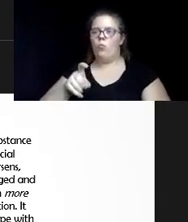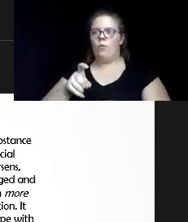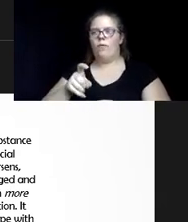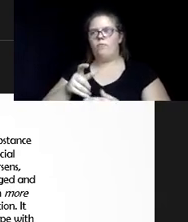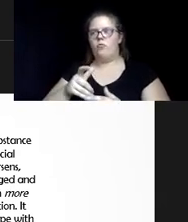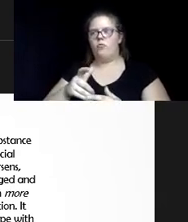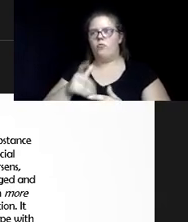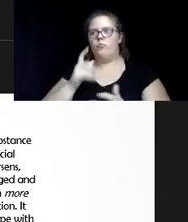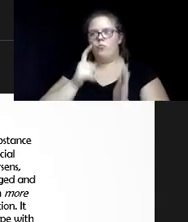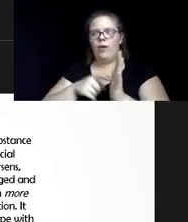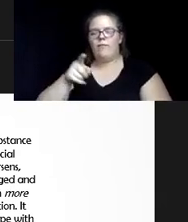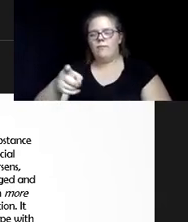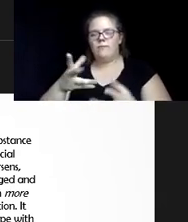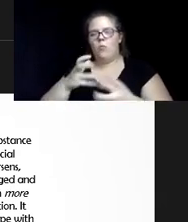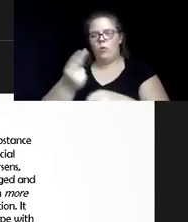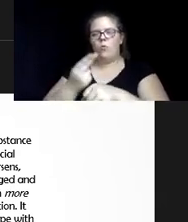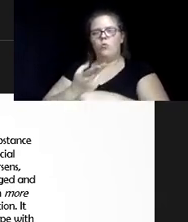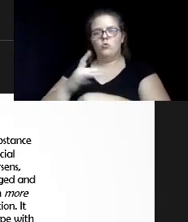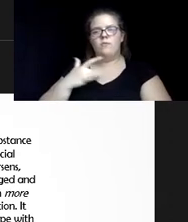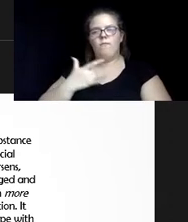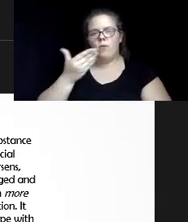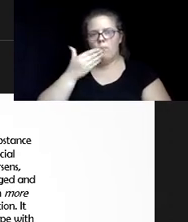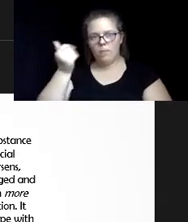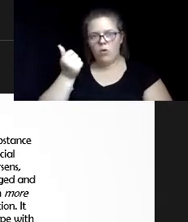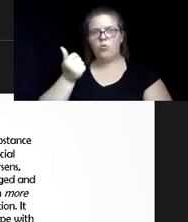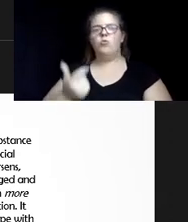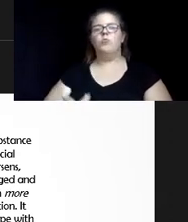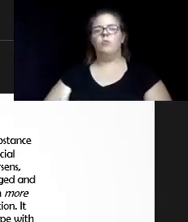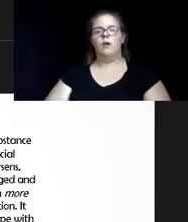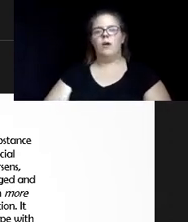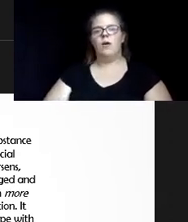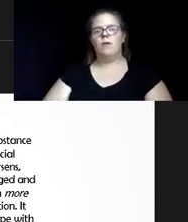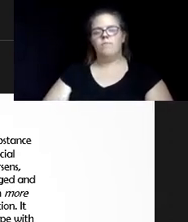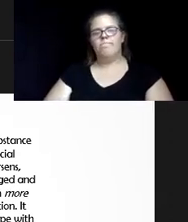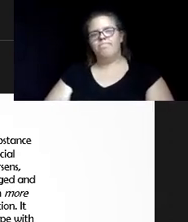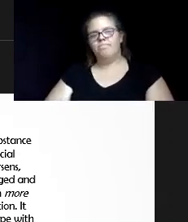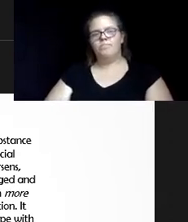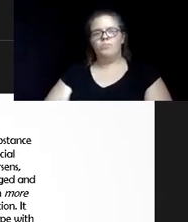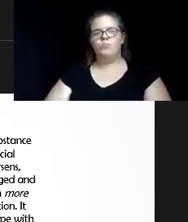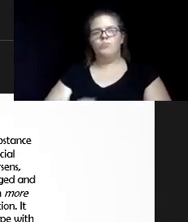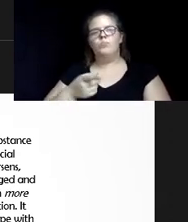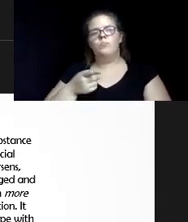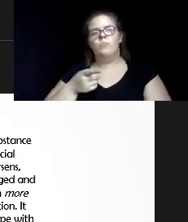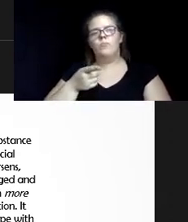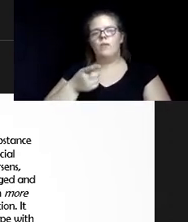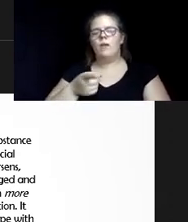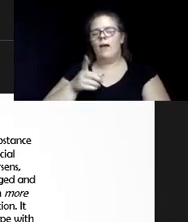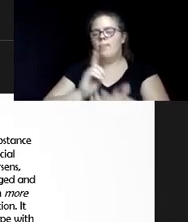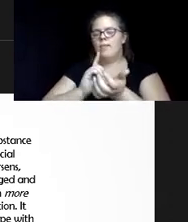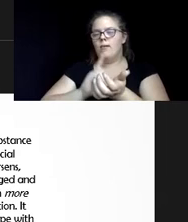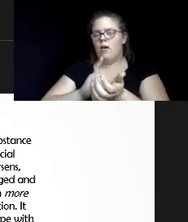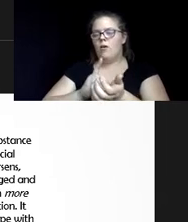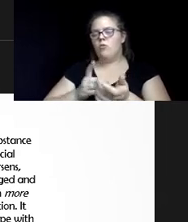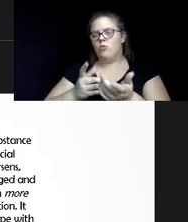And we have doctors and all the providers who also, uh, are very, um, more likely to want to prescribe to the elderly